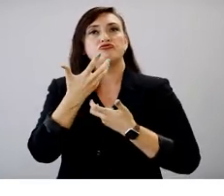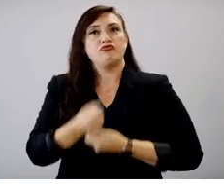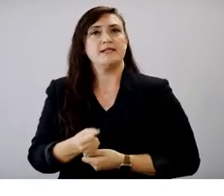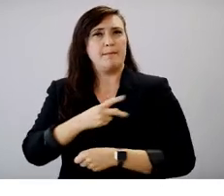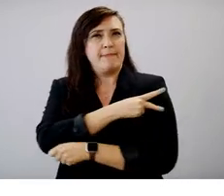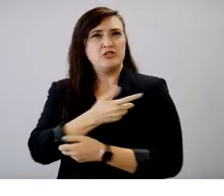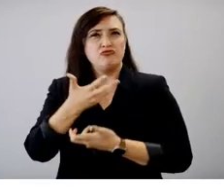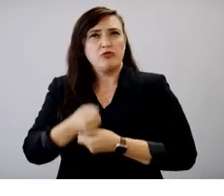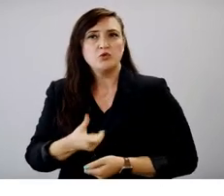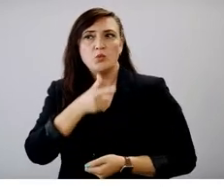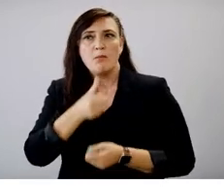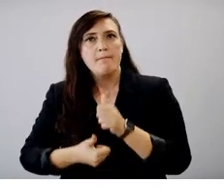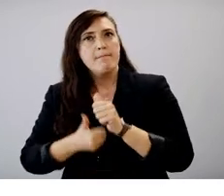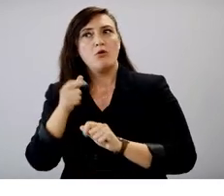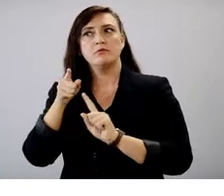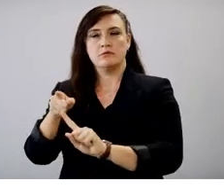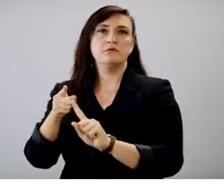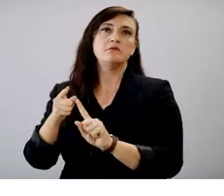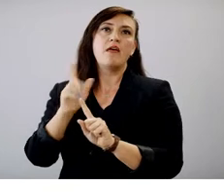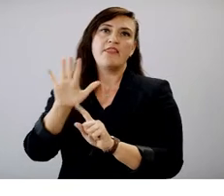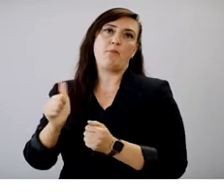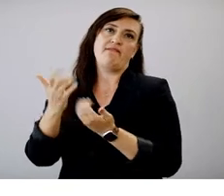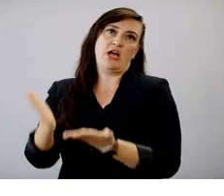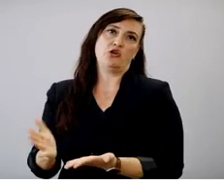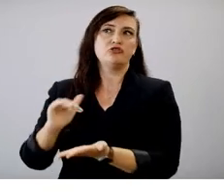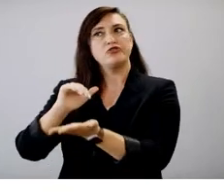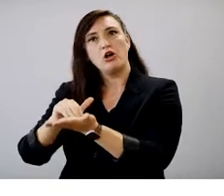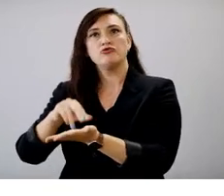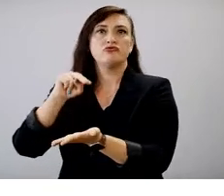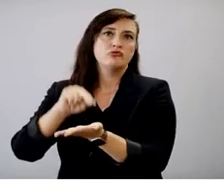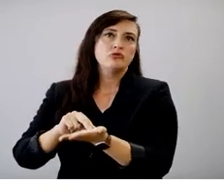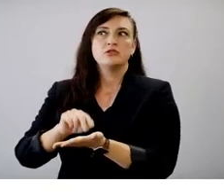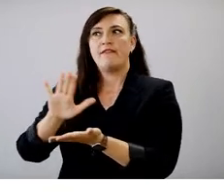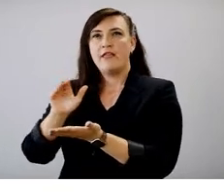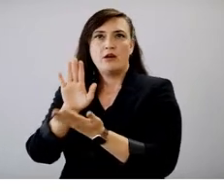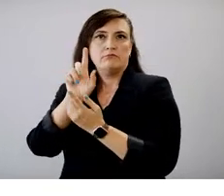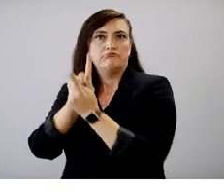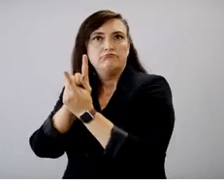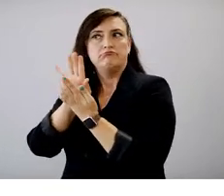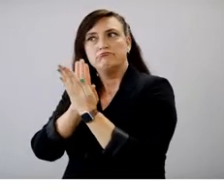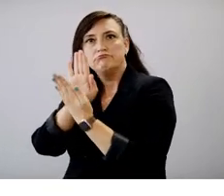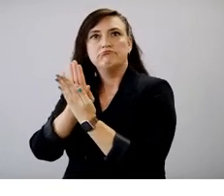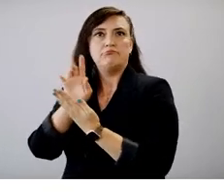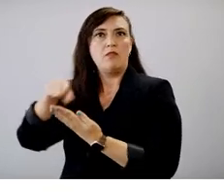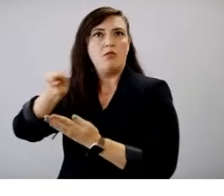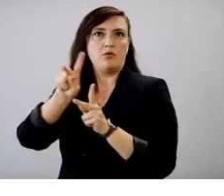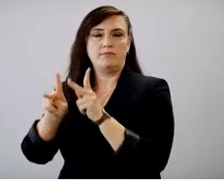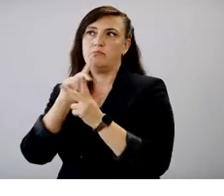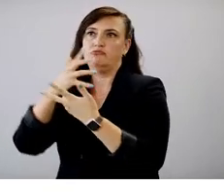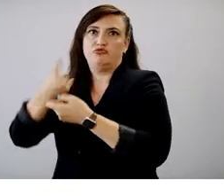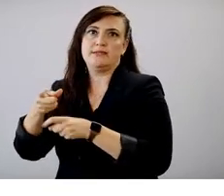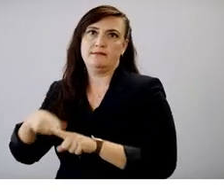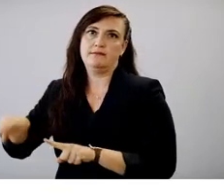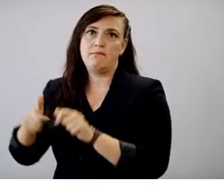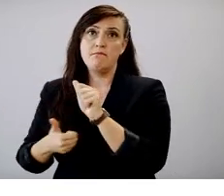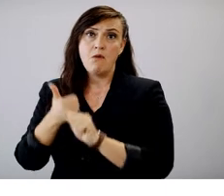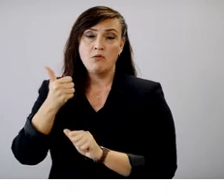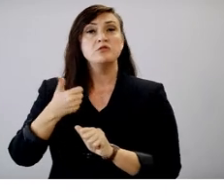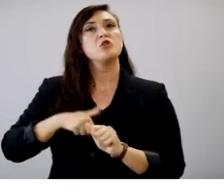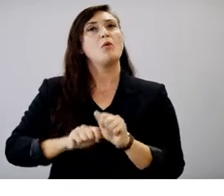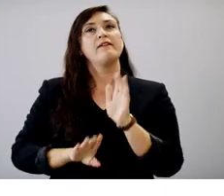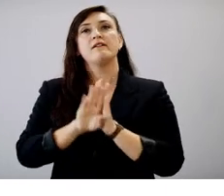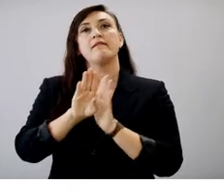is hearing from healthcare providers, their personal doctors or healthcare providers. We have developed